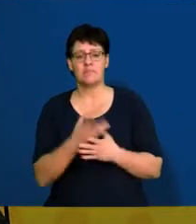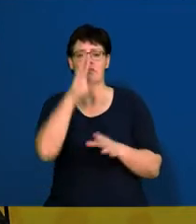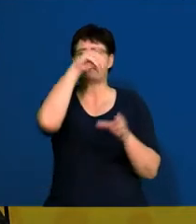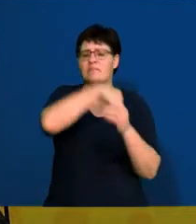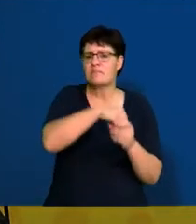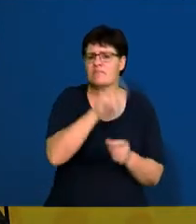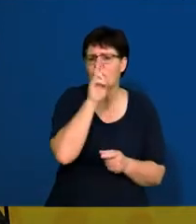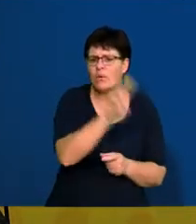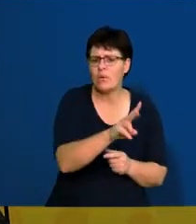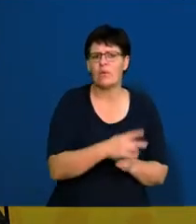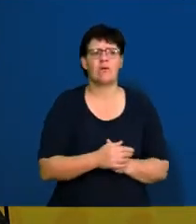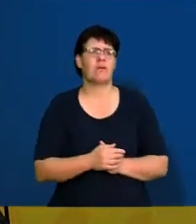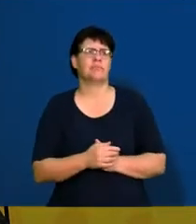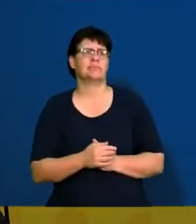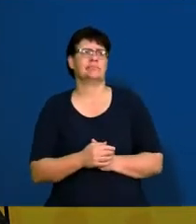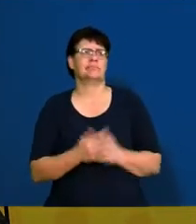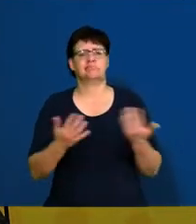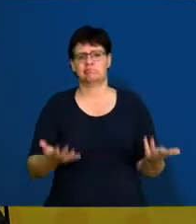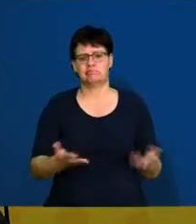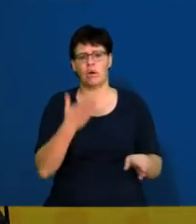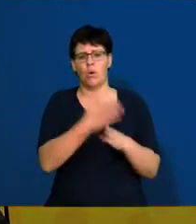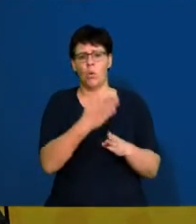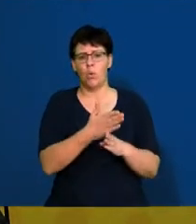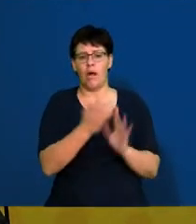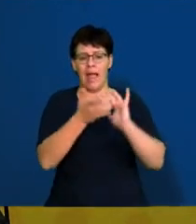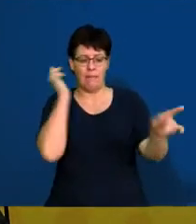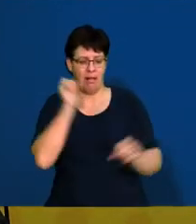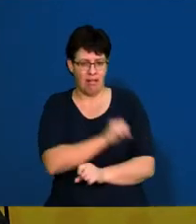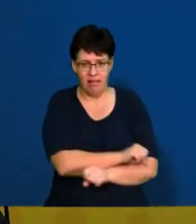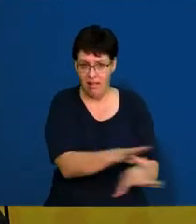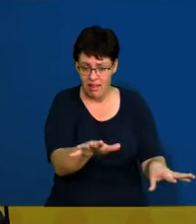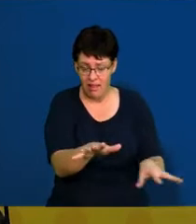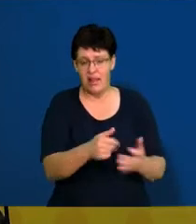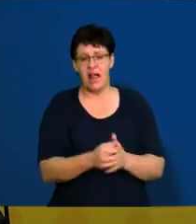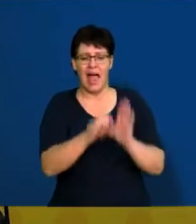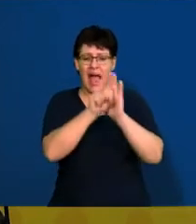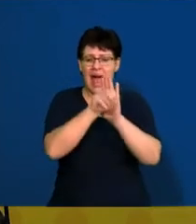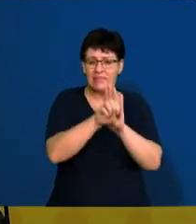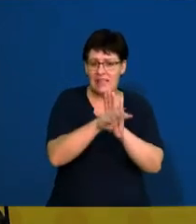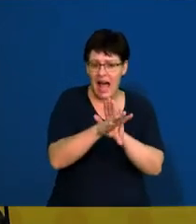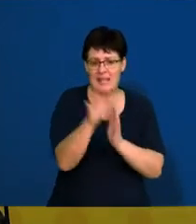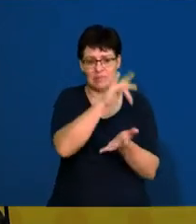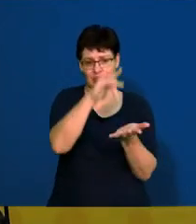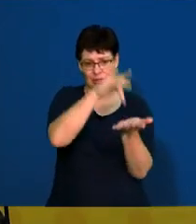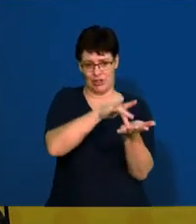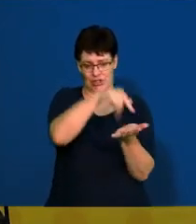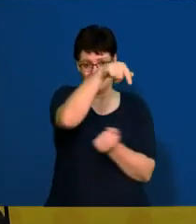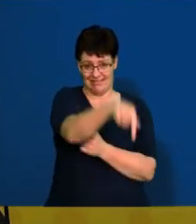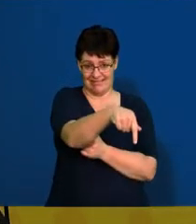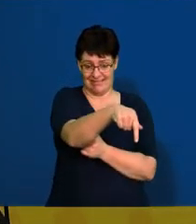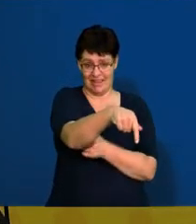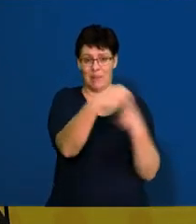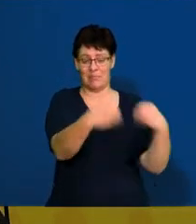internal, you might have a workplace email that goes around advertising a particular